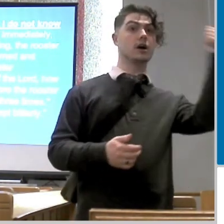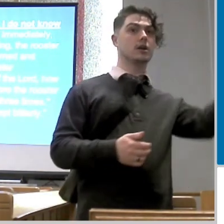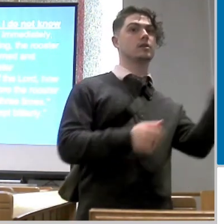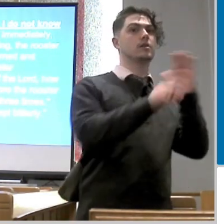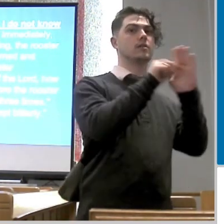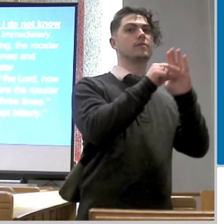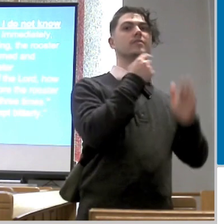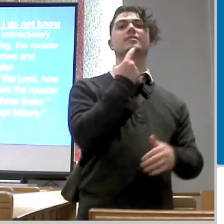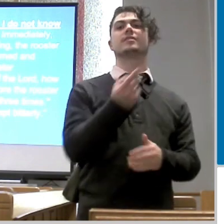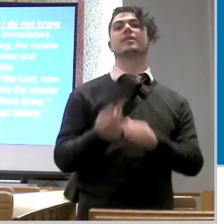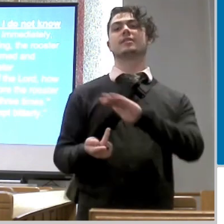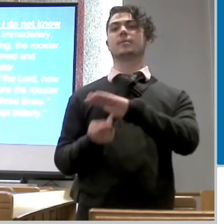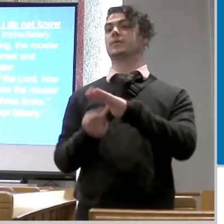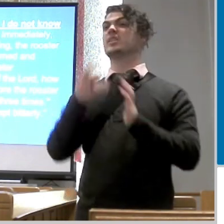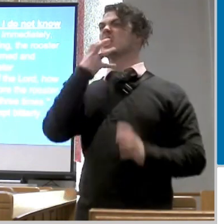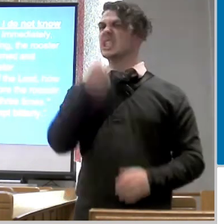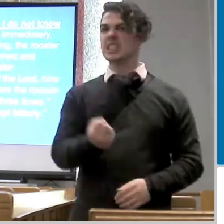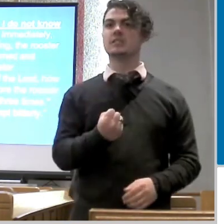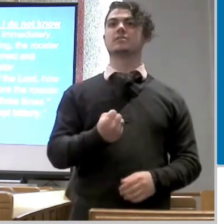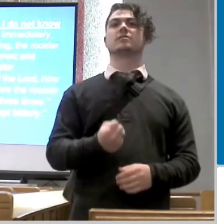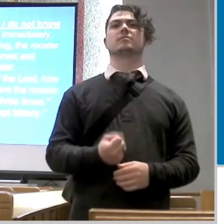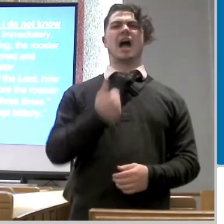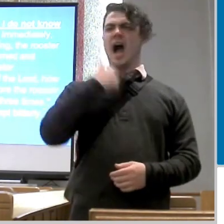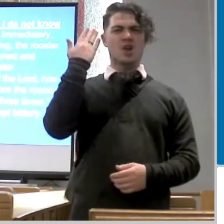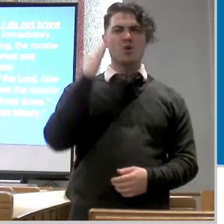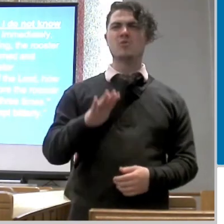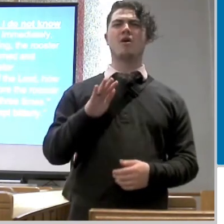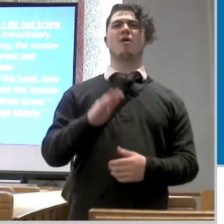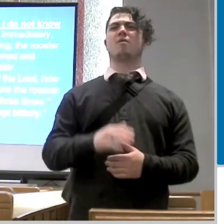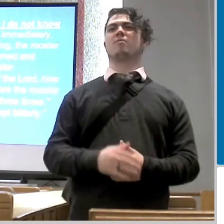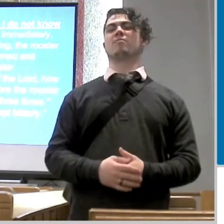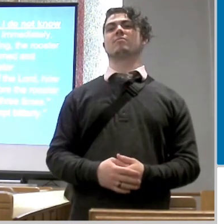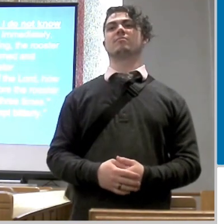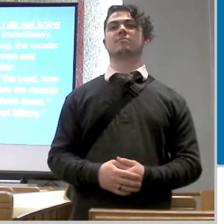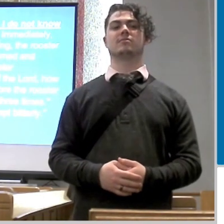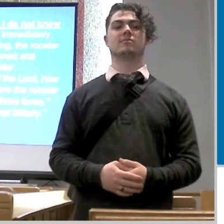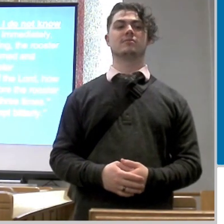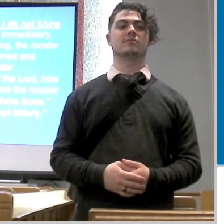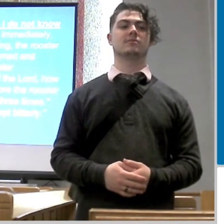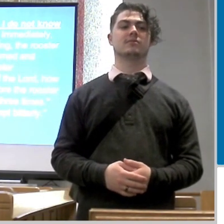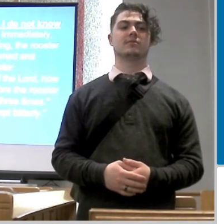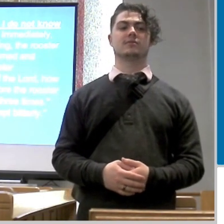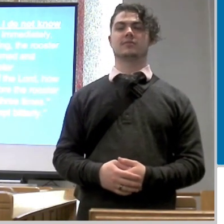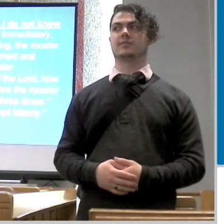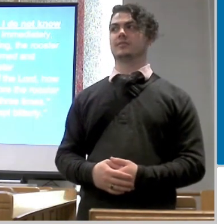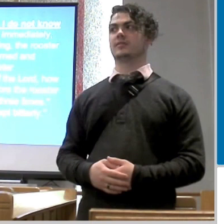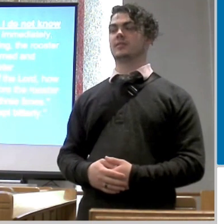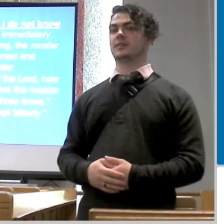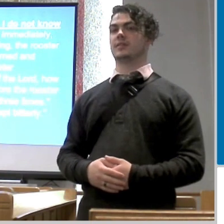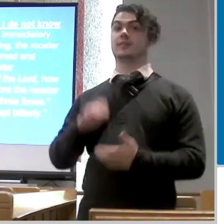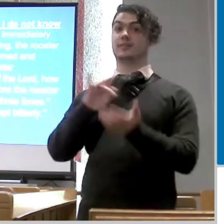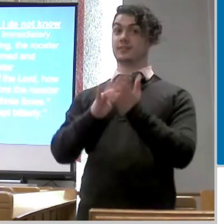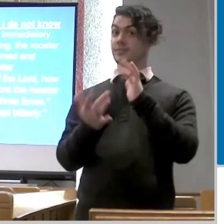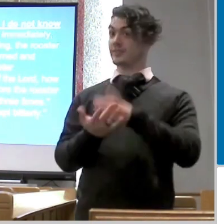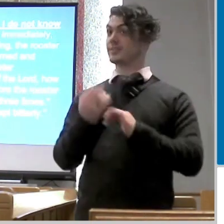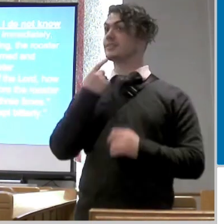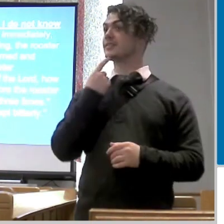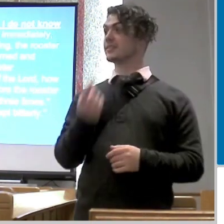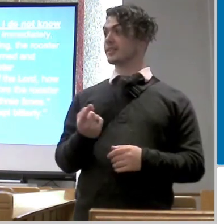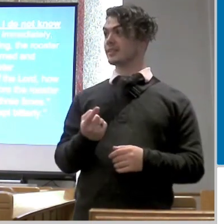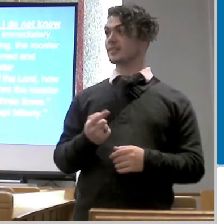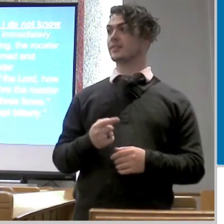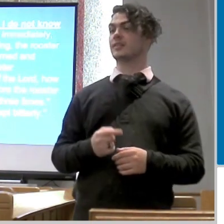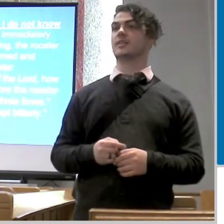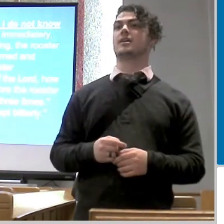now i want you to also know that peter was the one in air sharp jesus when he said if you deny me in the front of